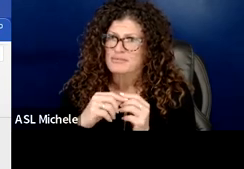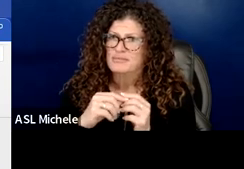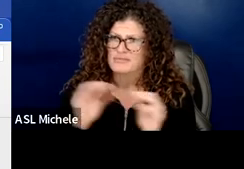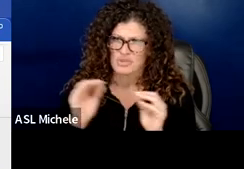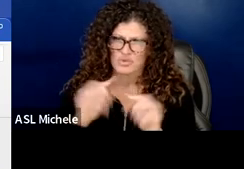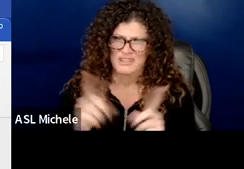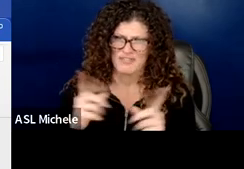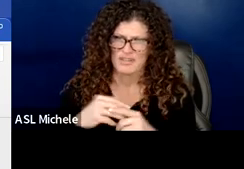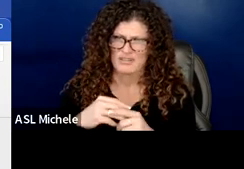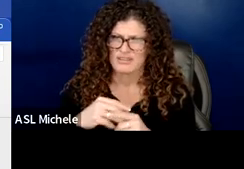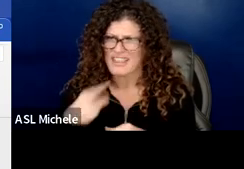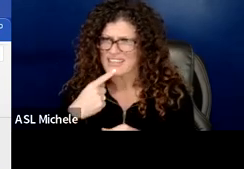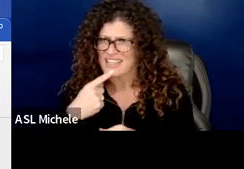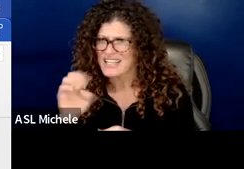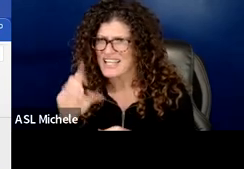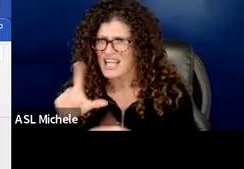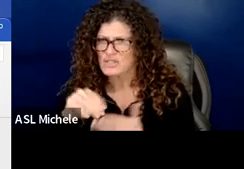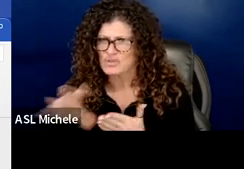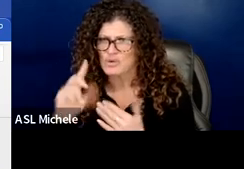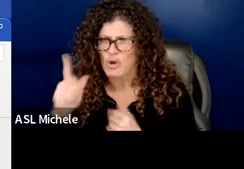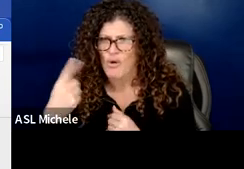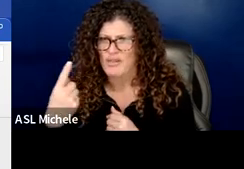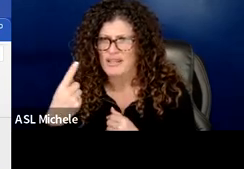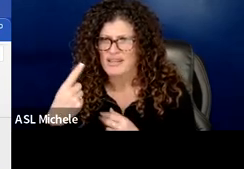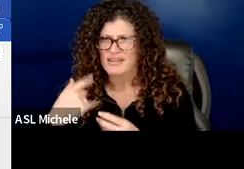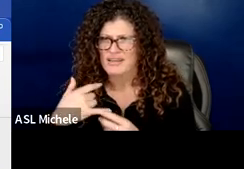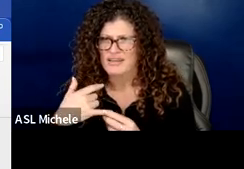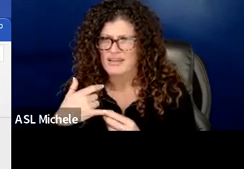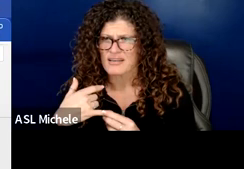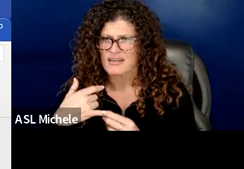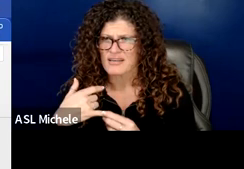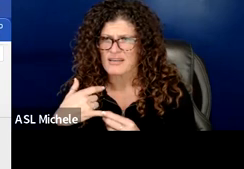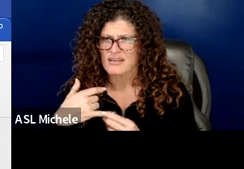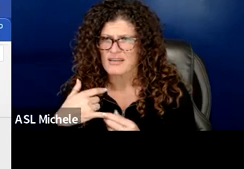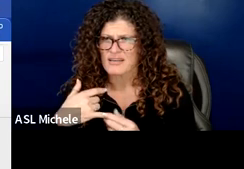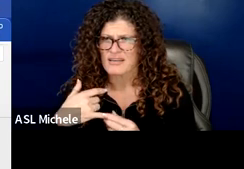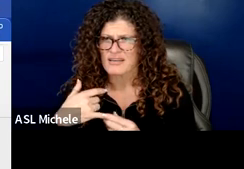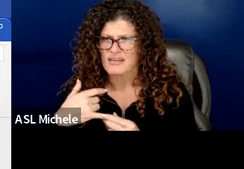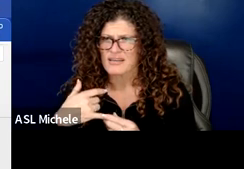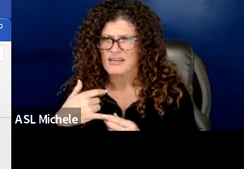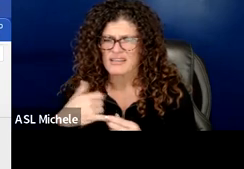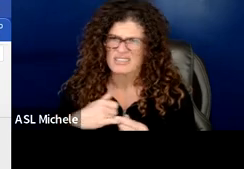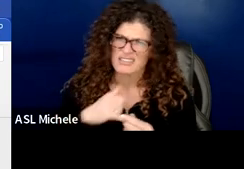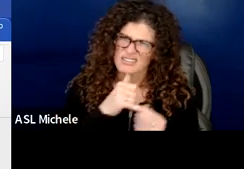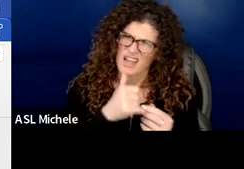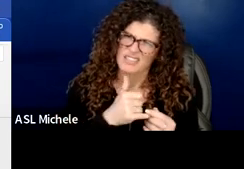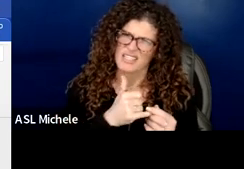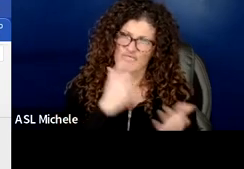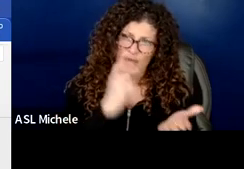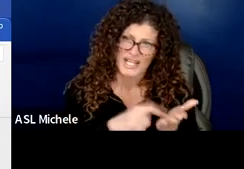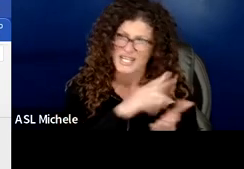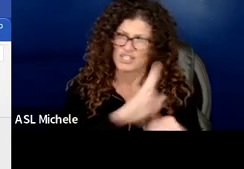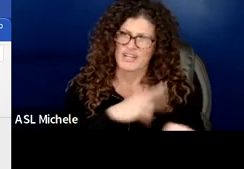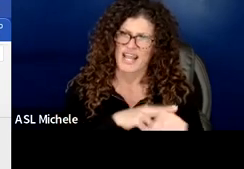think saying el student only does not acknowledge okay the native language it's as if we're